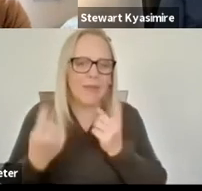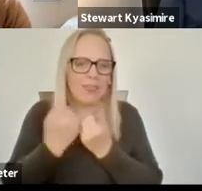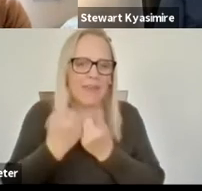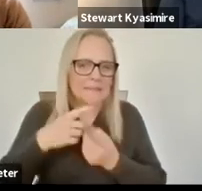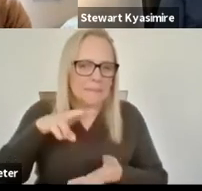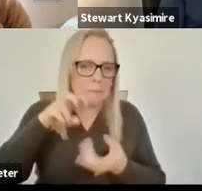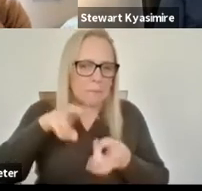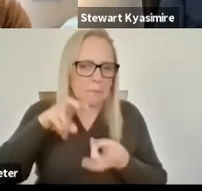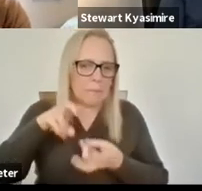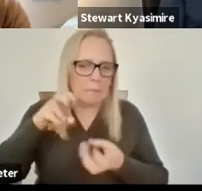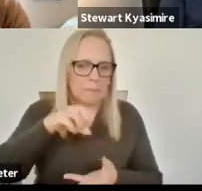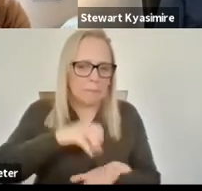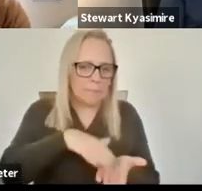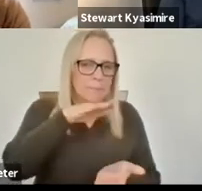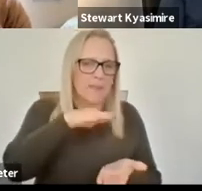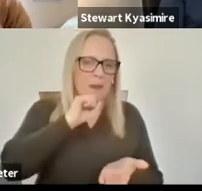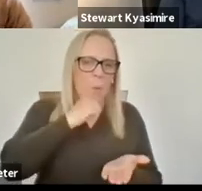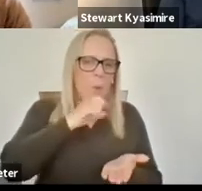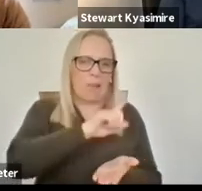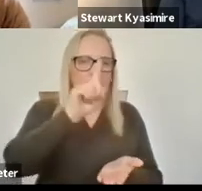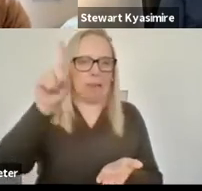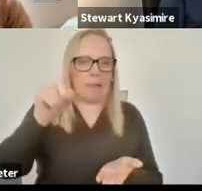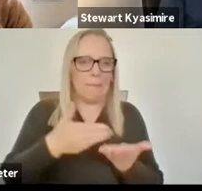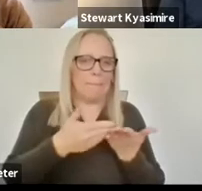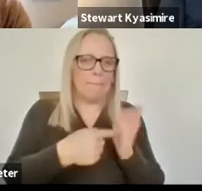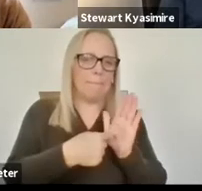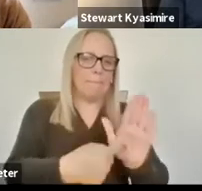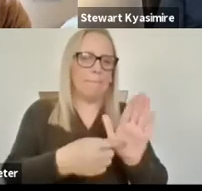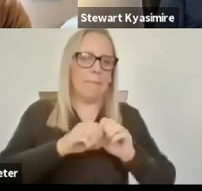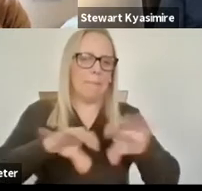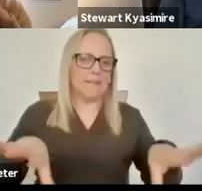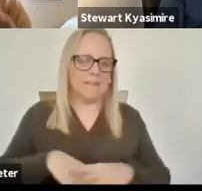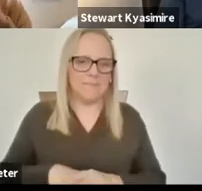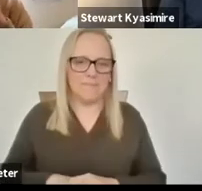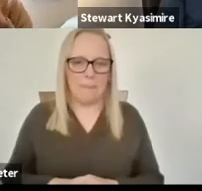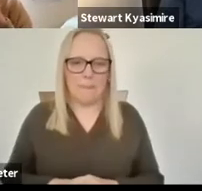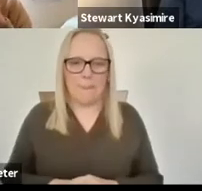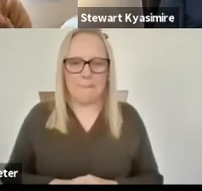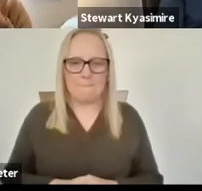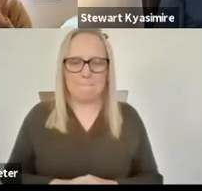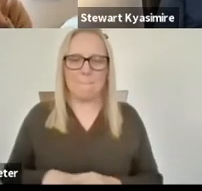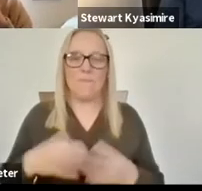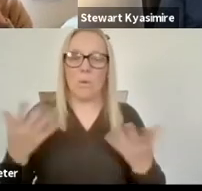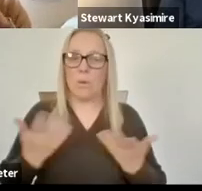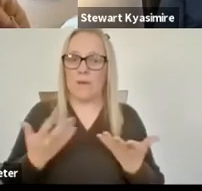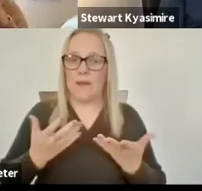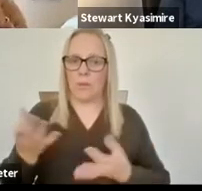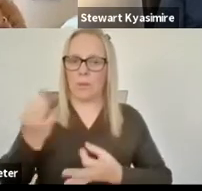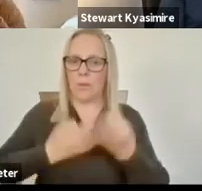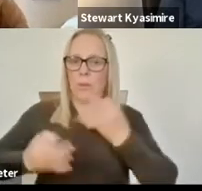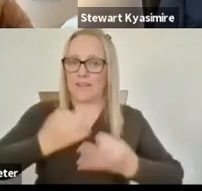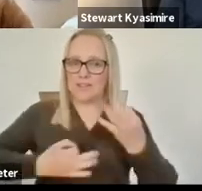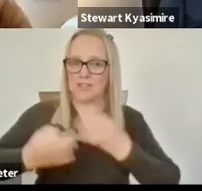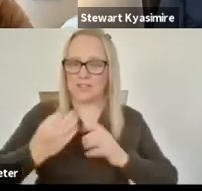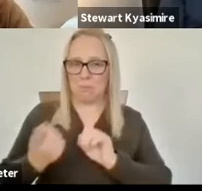and publicize those at some point thank you so i am going to now open up questions to come through and indeed they